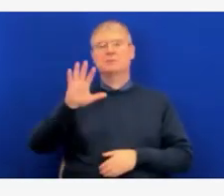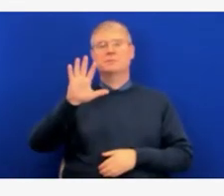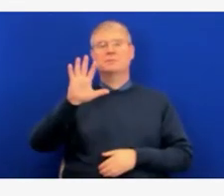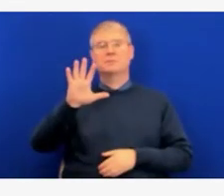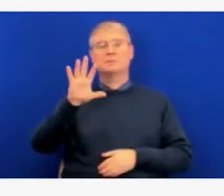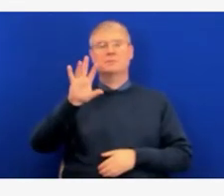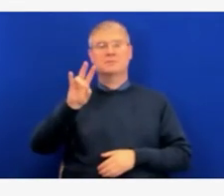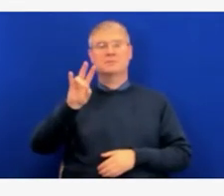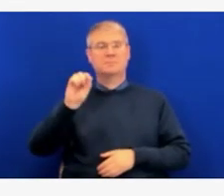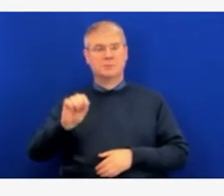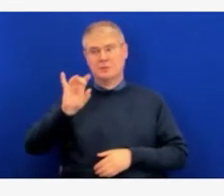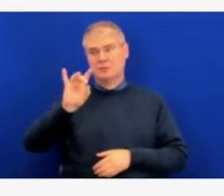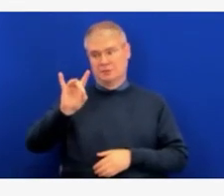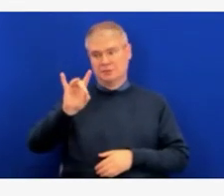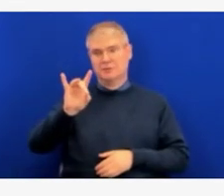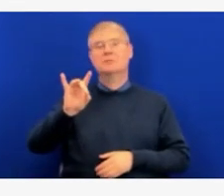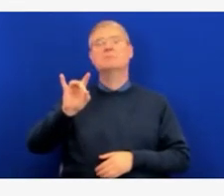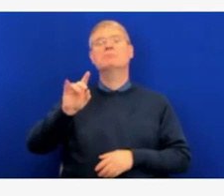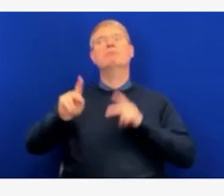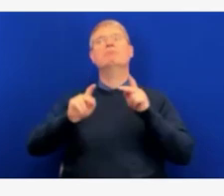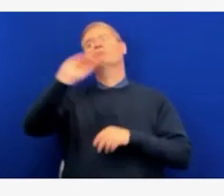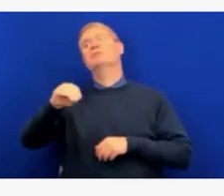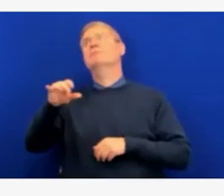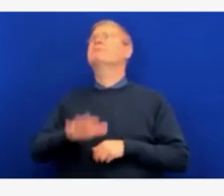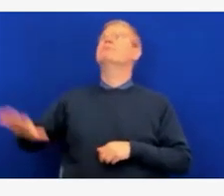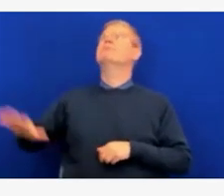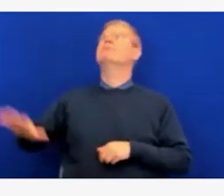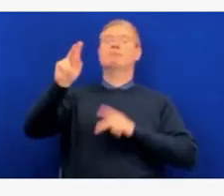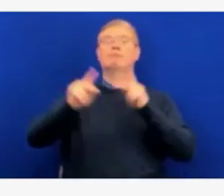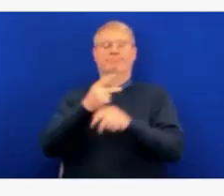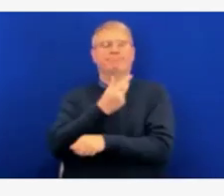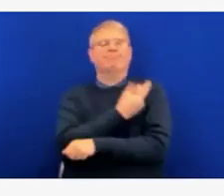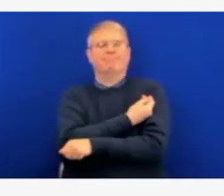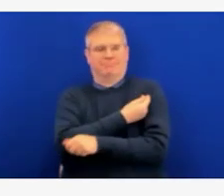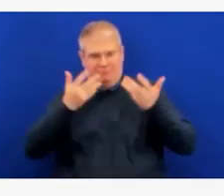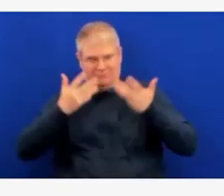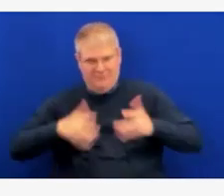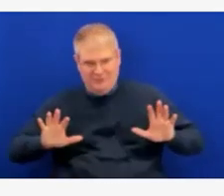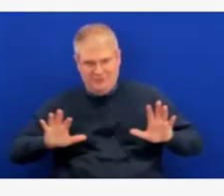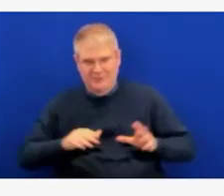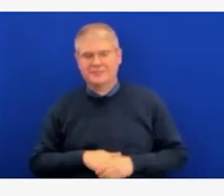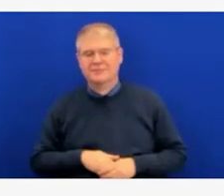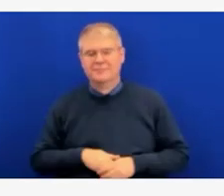adolescent and teen vaccination rates can be seen on the graph that Nikki will share.